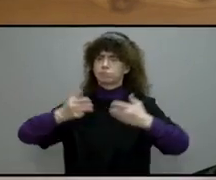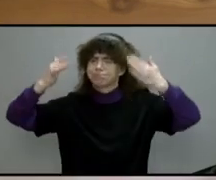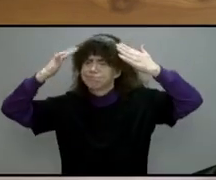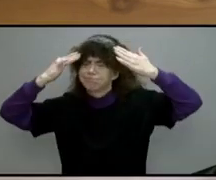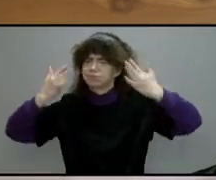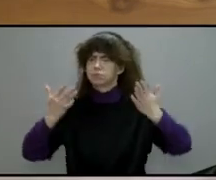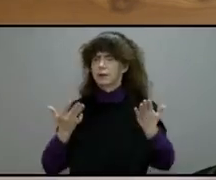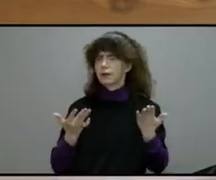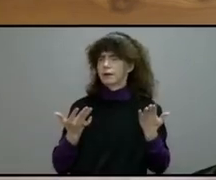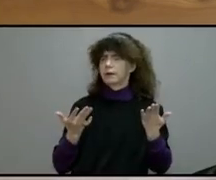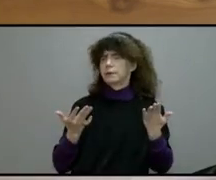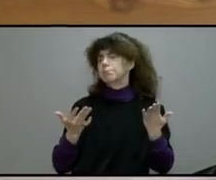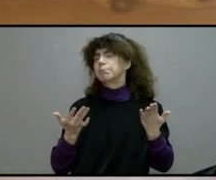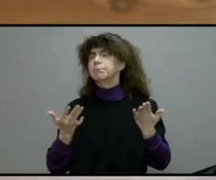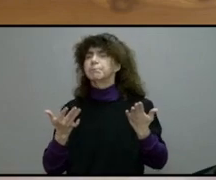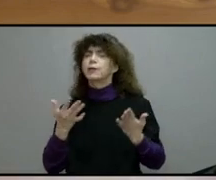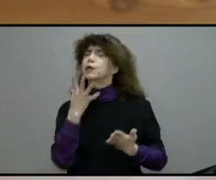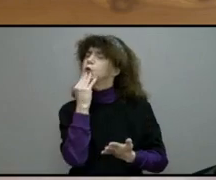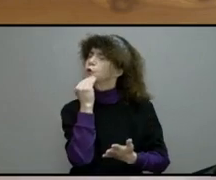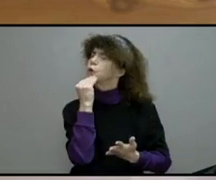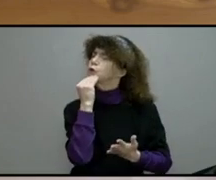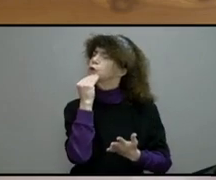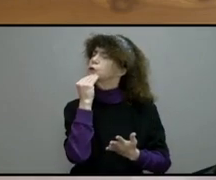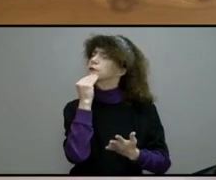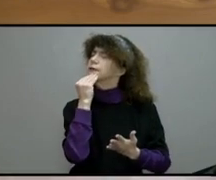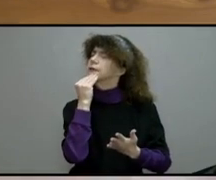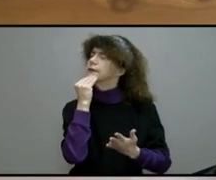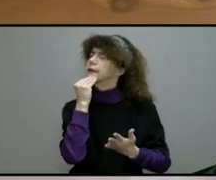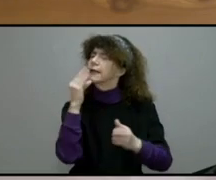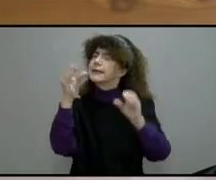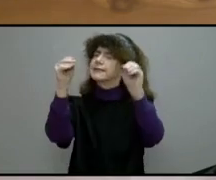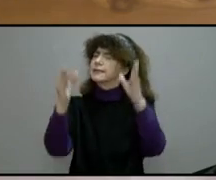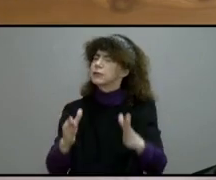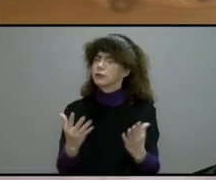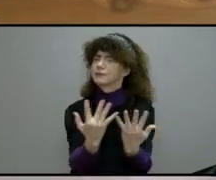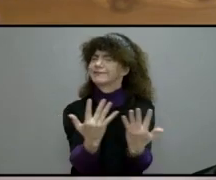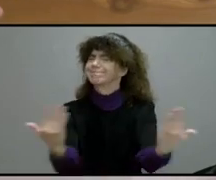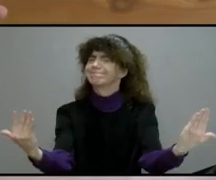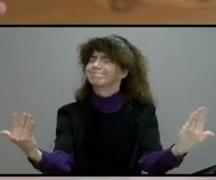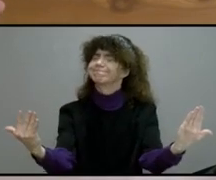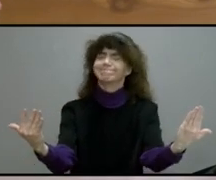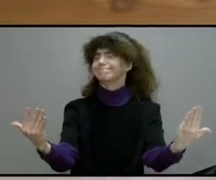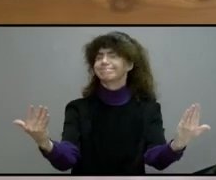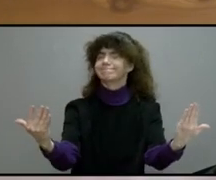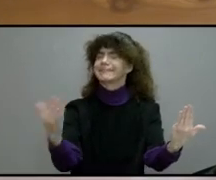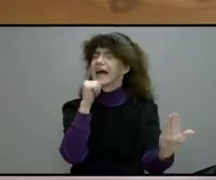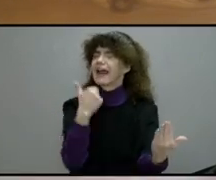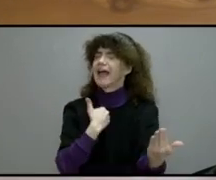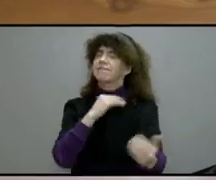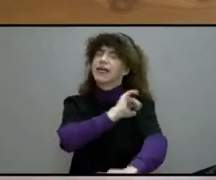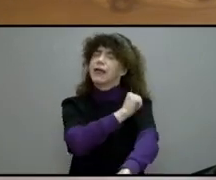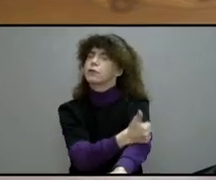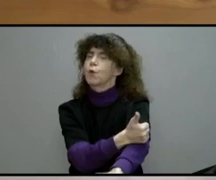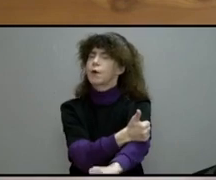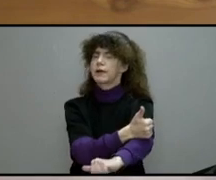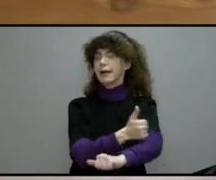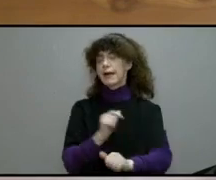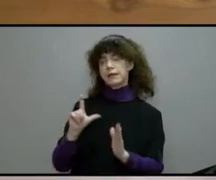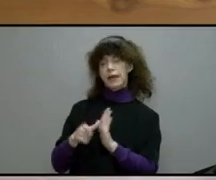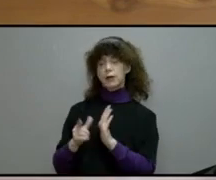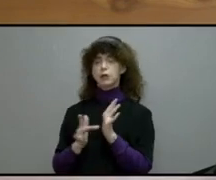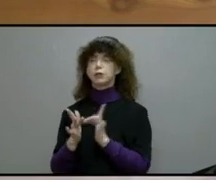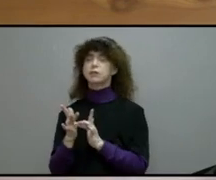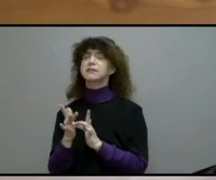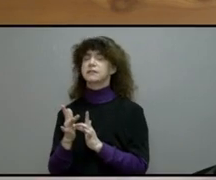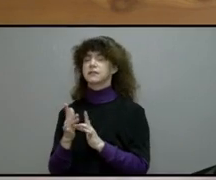teachers, generally speaking, were not deficient in this aspect. Later, the Lord interprets the gate to mean